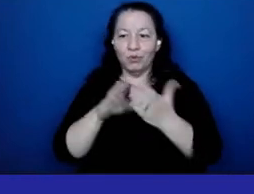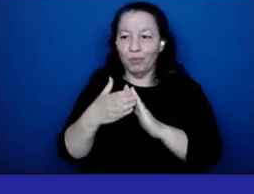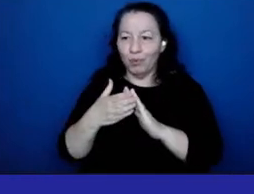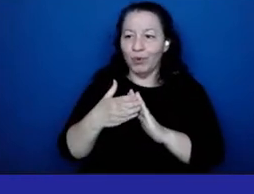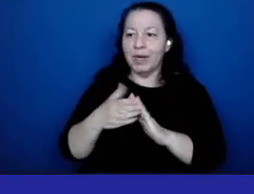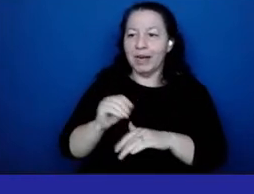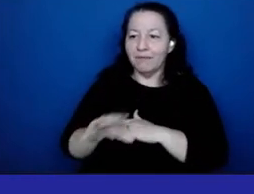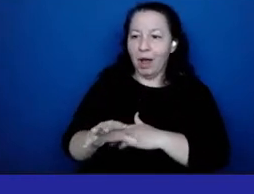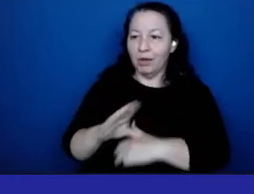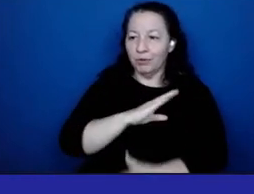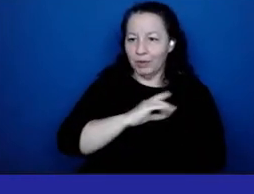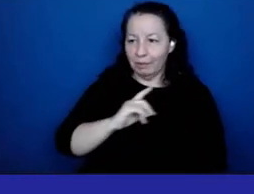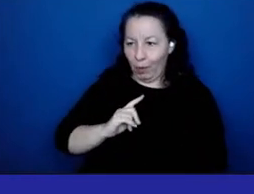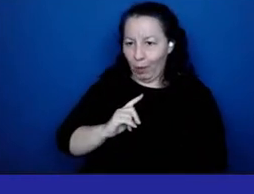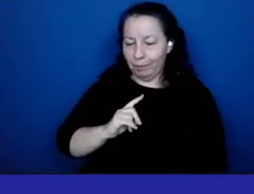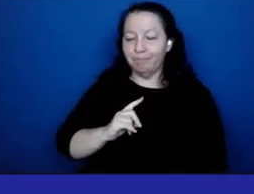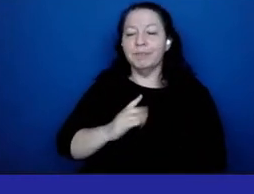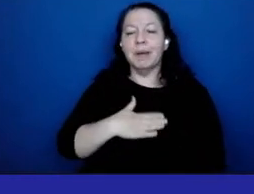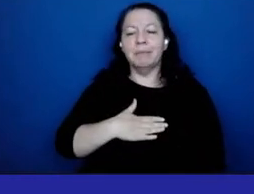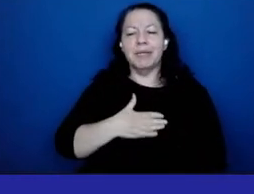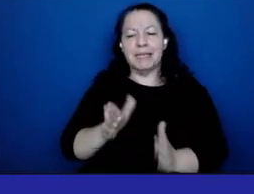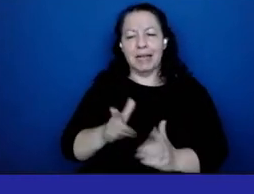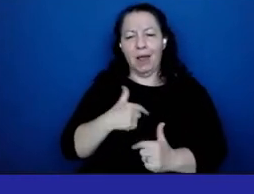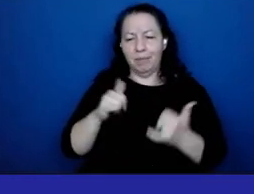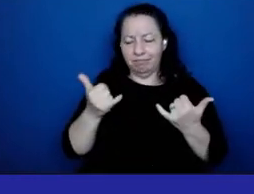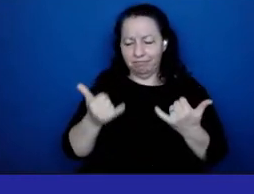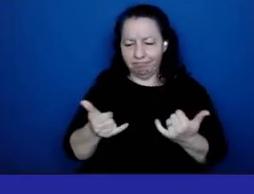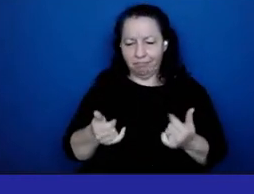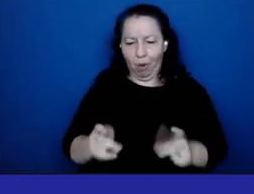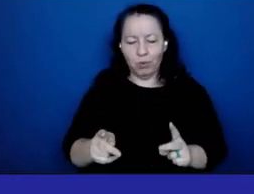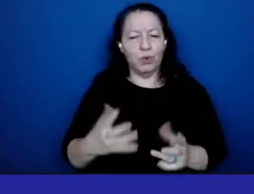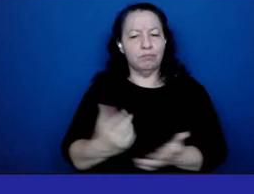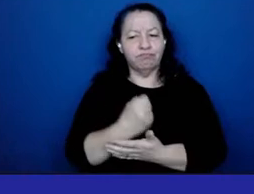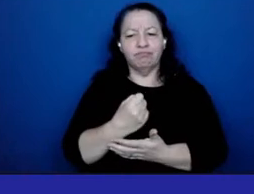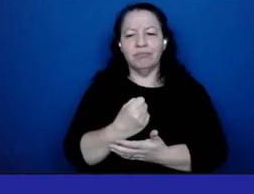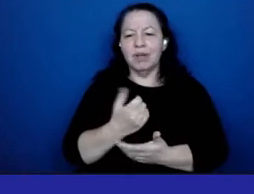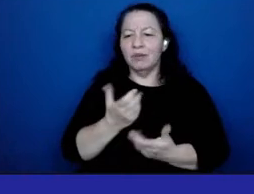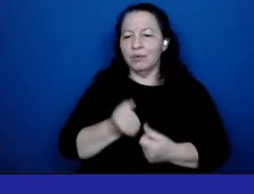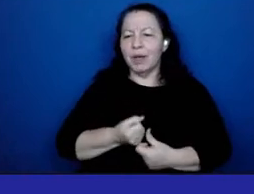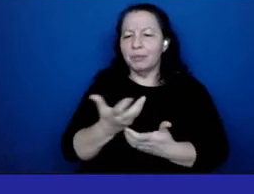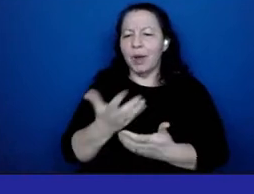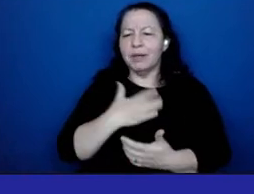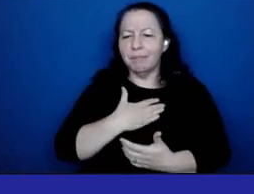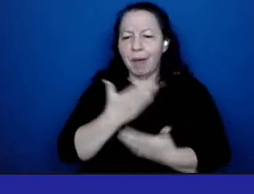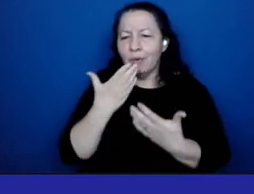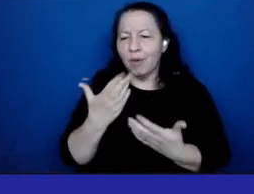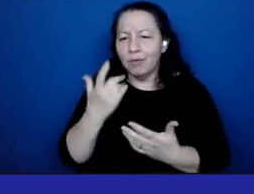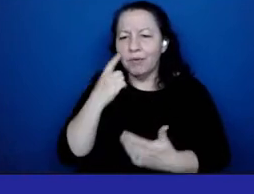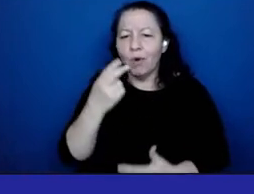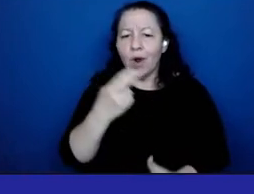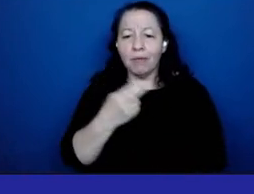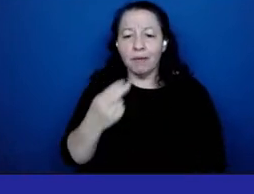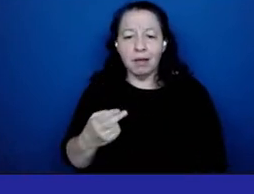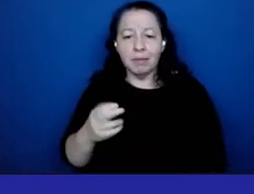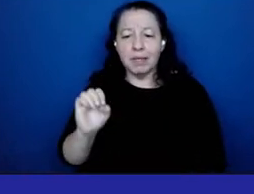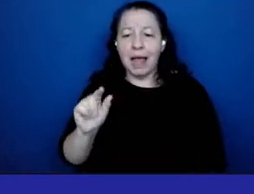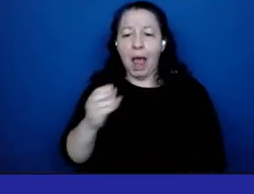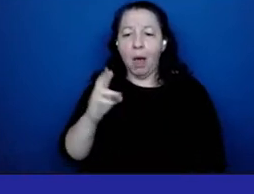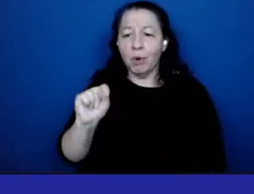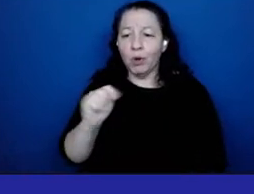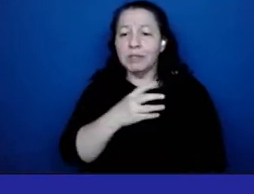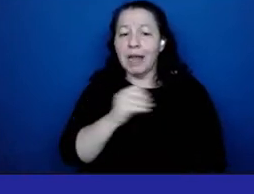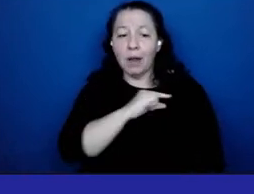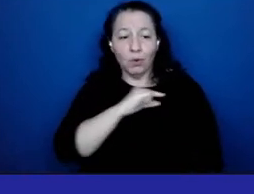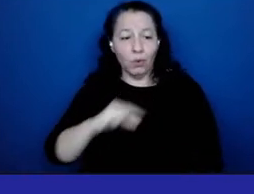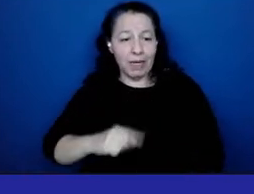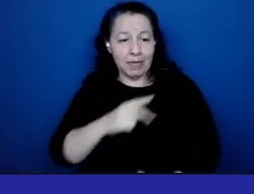please allow me this opportunity to express my gratitude to health and hospitals elmhurst and queen's hospitals